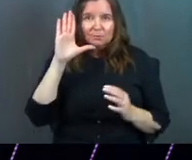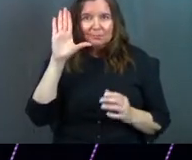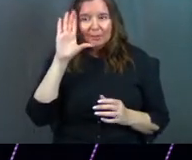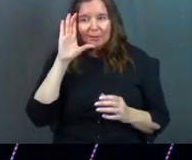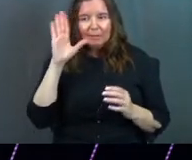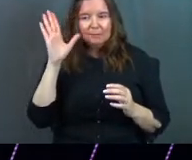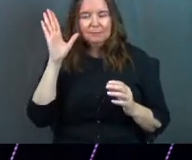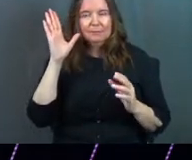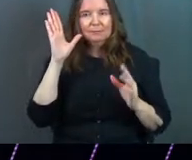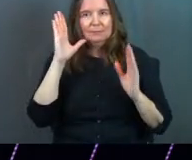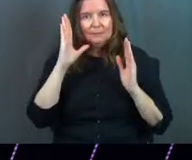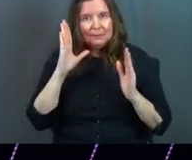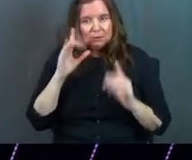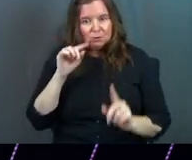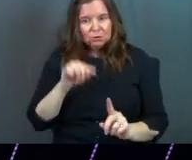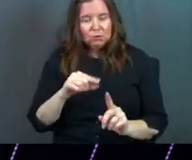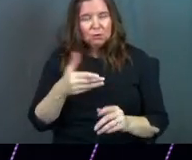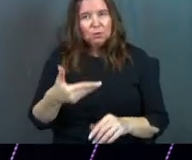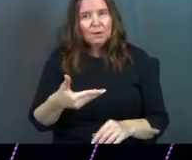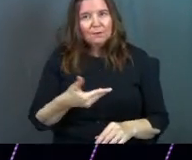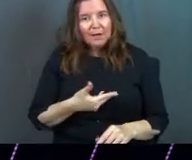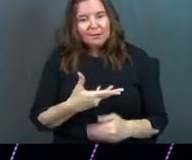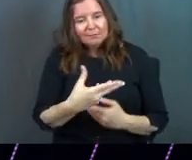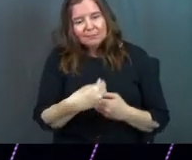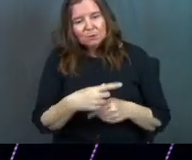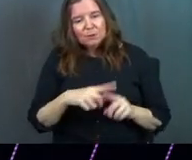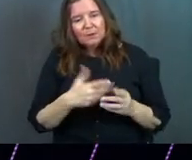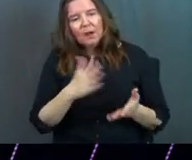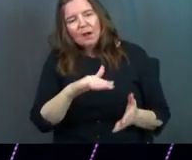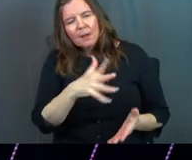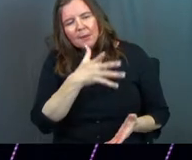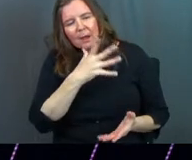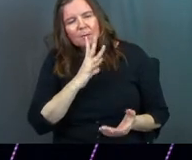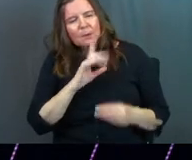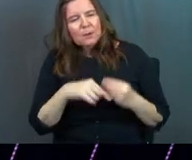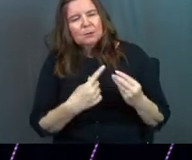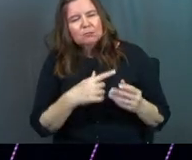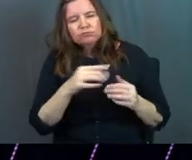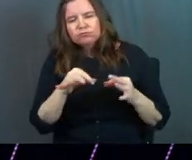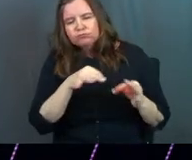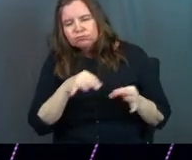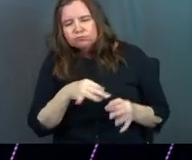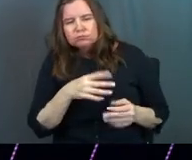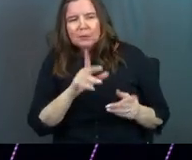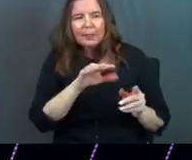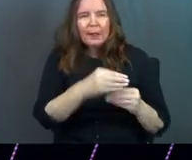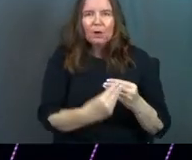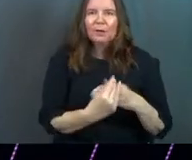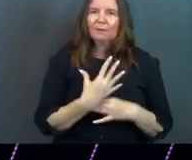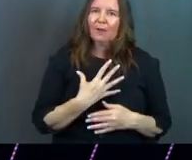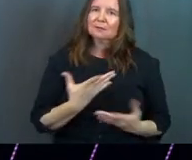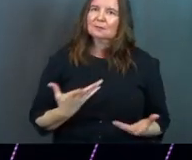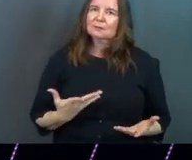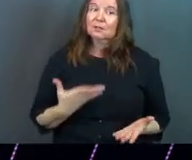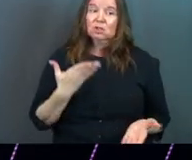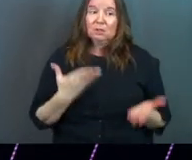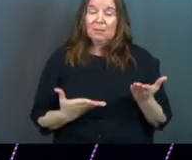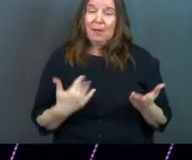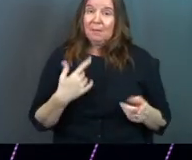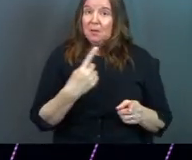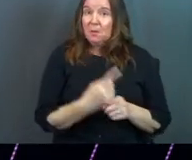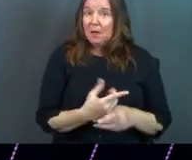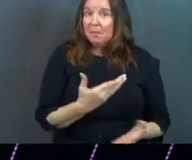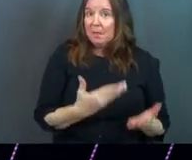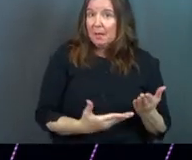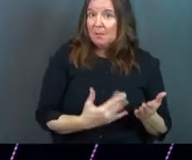to her, to invite her in to the different things that you're wrestling with and let her give advice. She might just